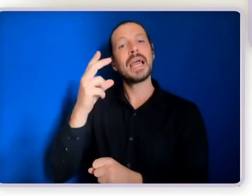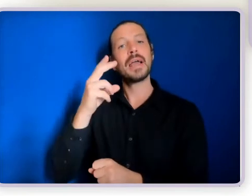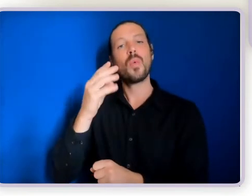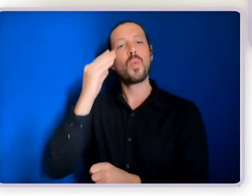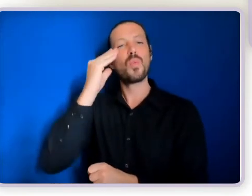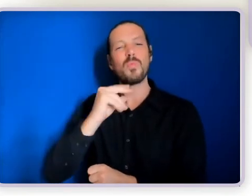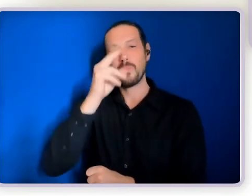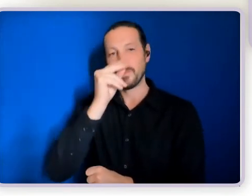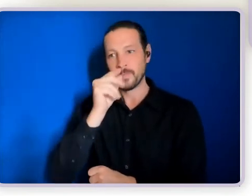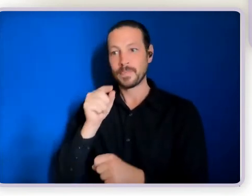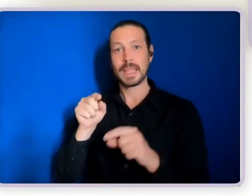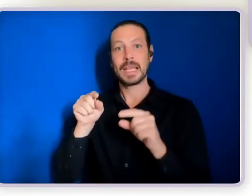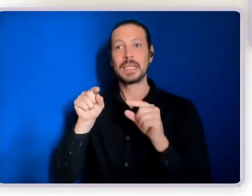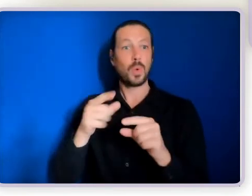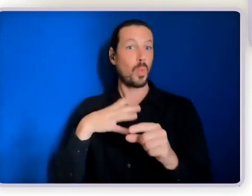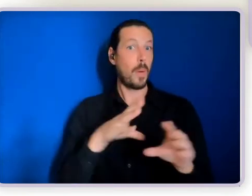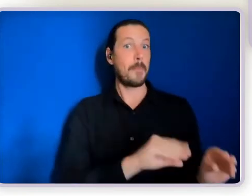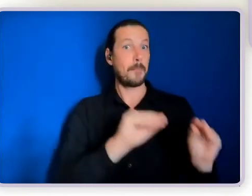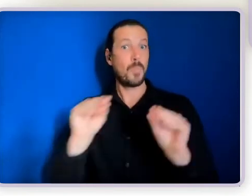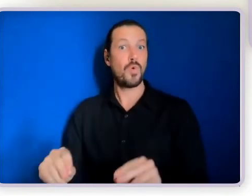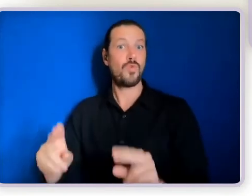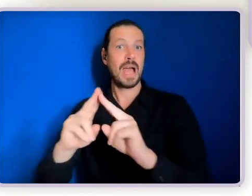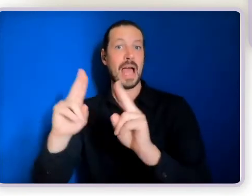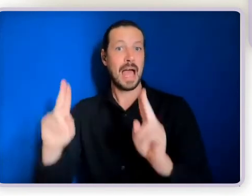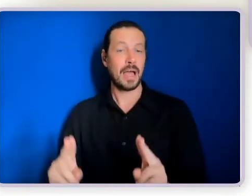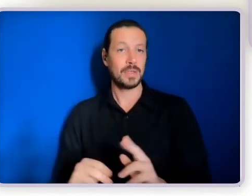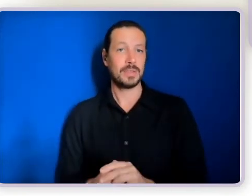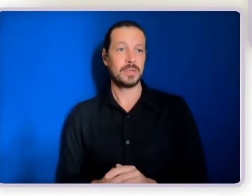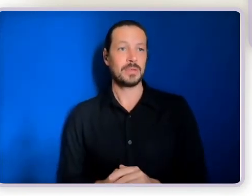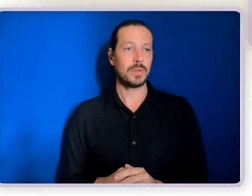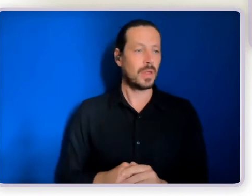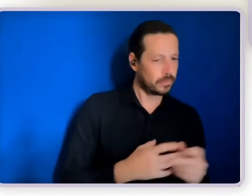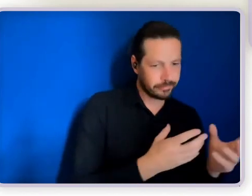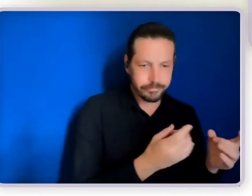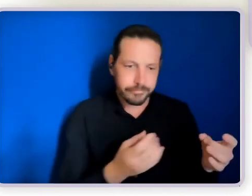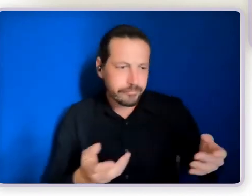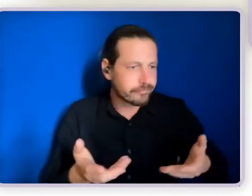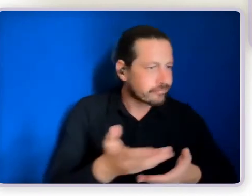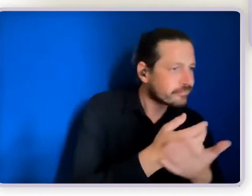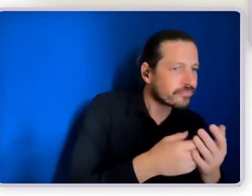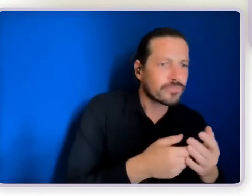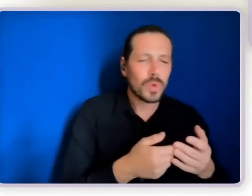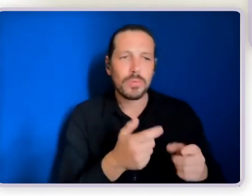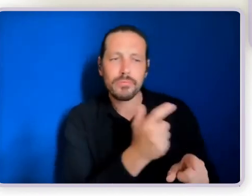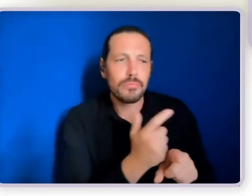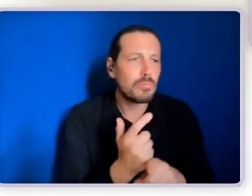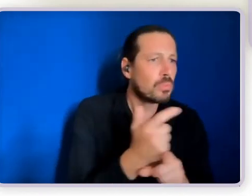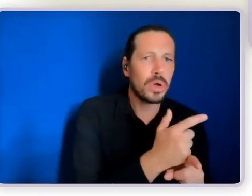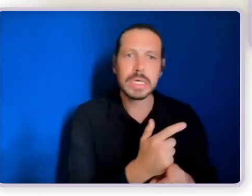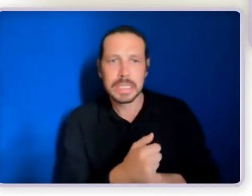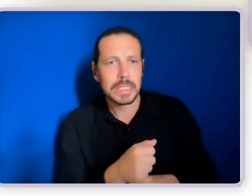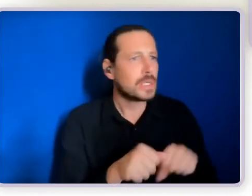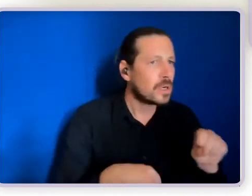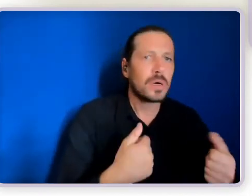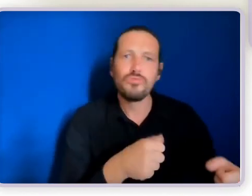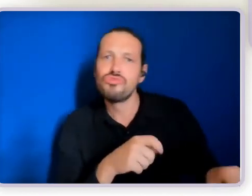and the conversations the discussions the lively debate that occurred at a circle meeting and her expressing